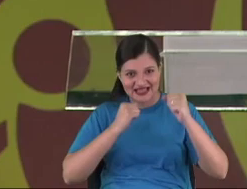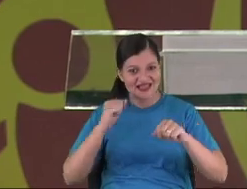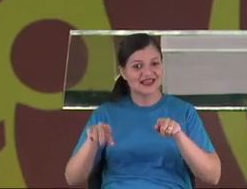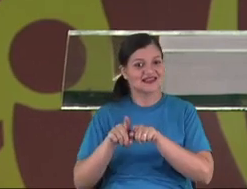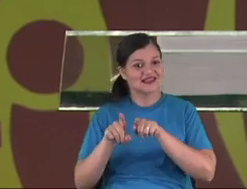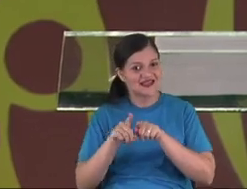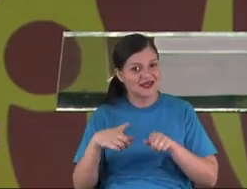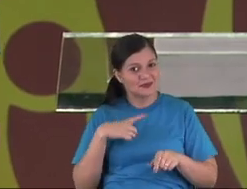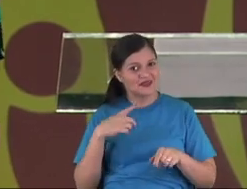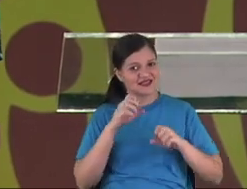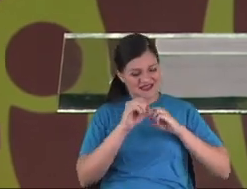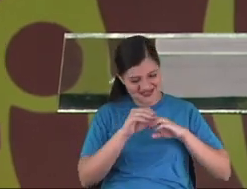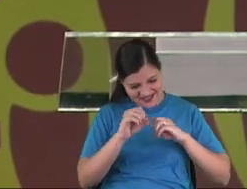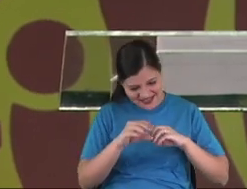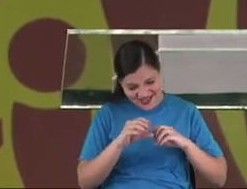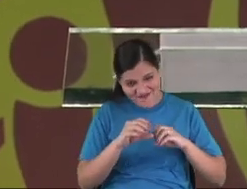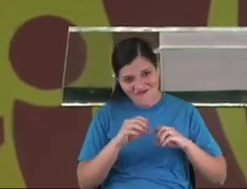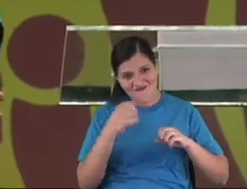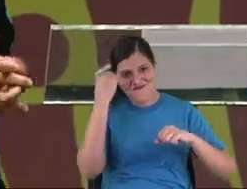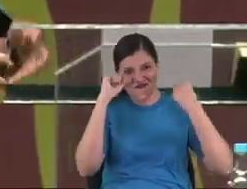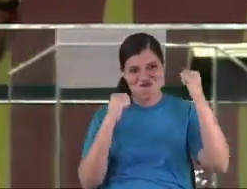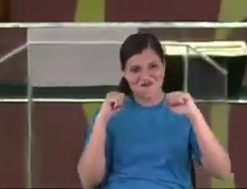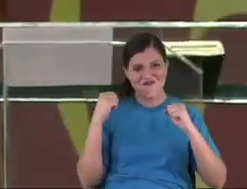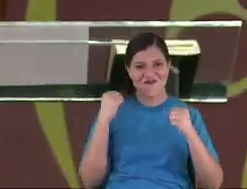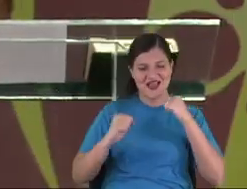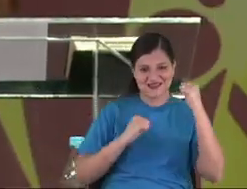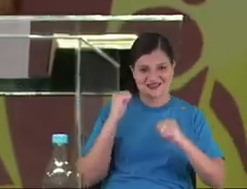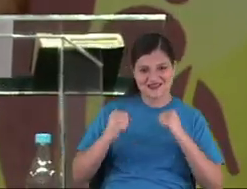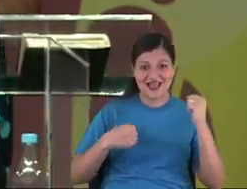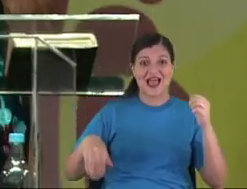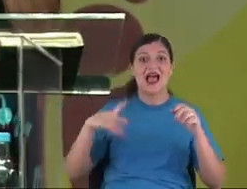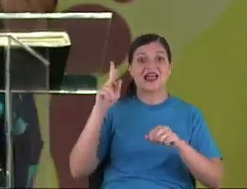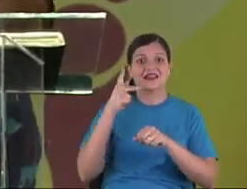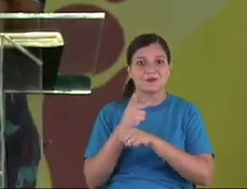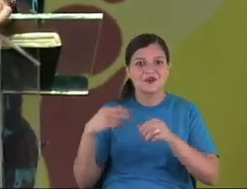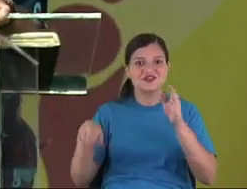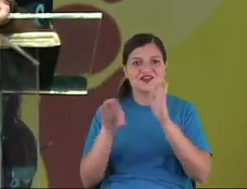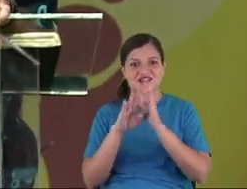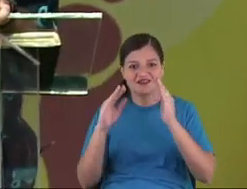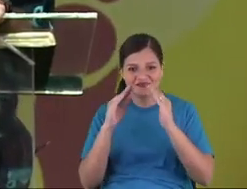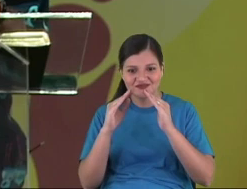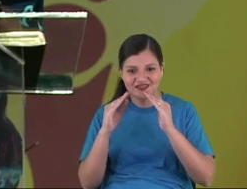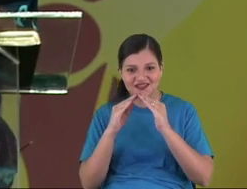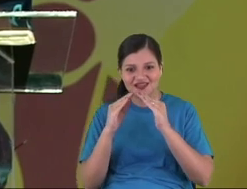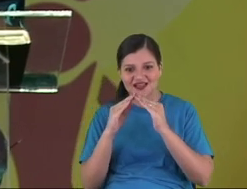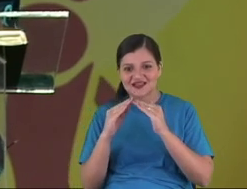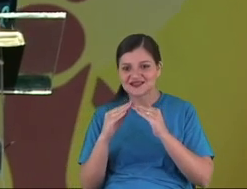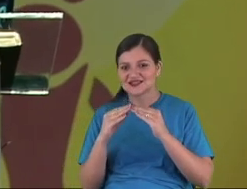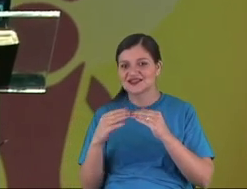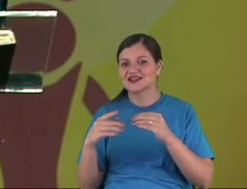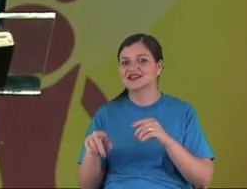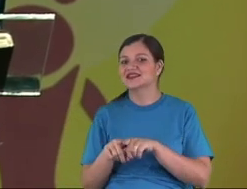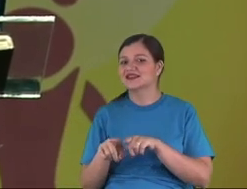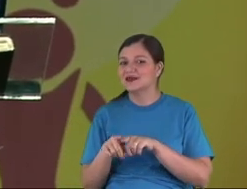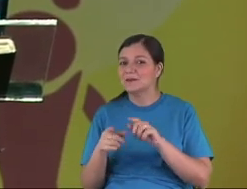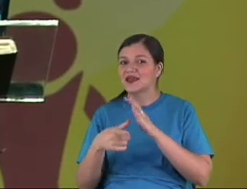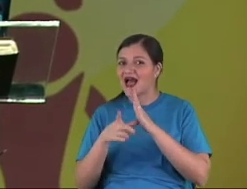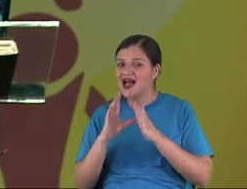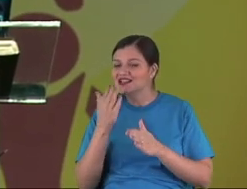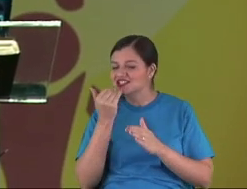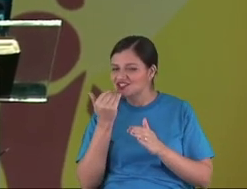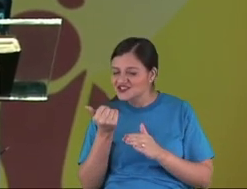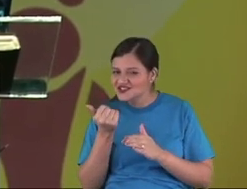education too. When I get home, before I have the dinner, I run